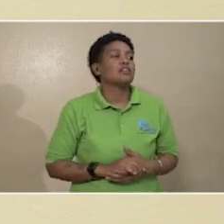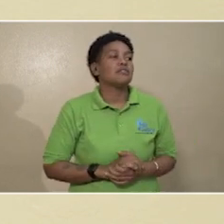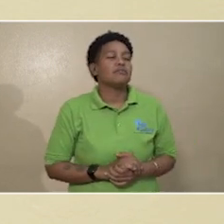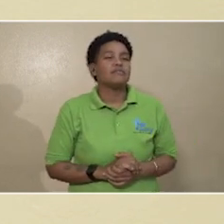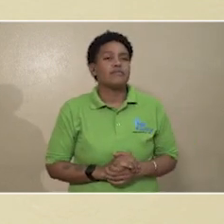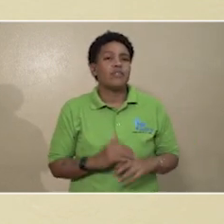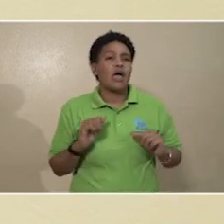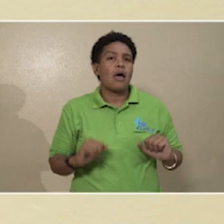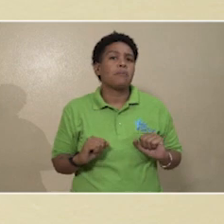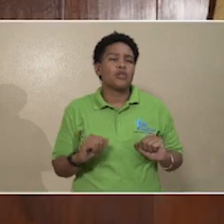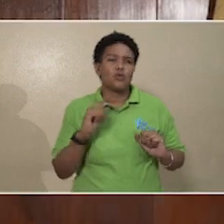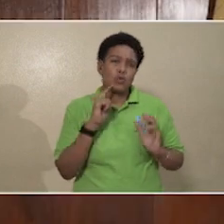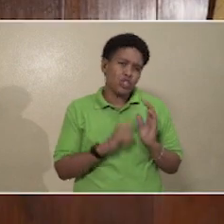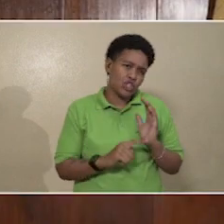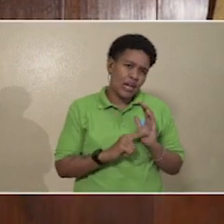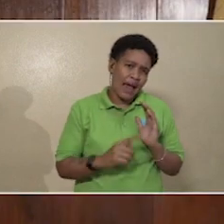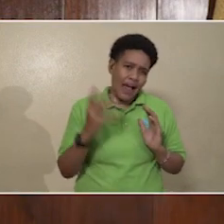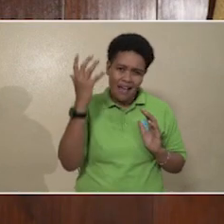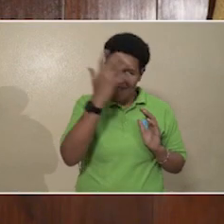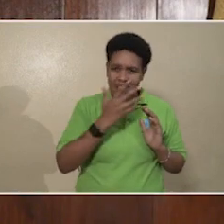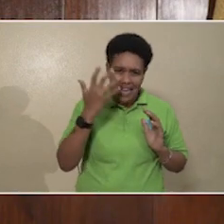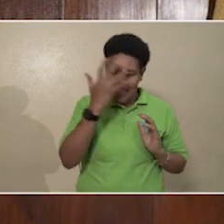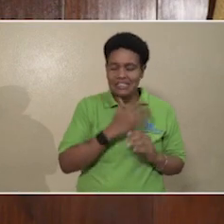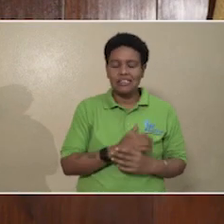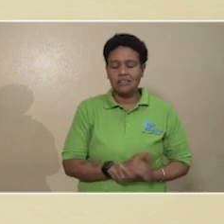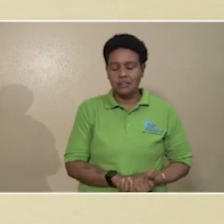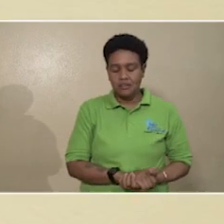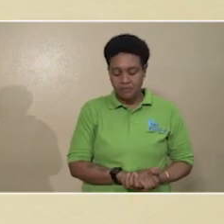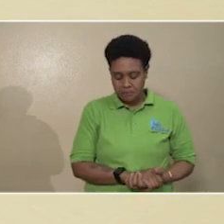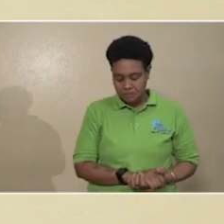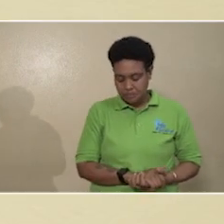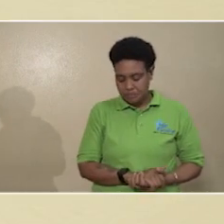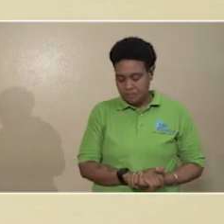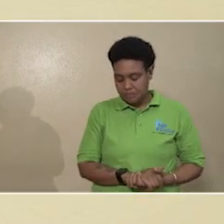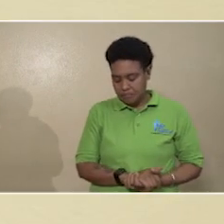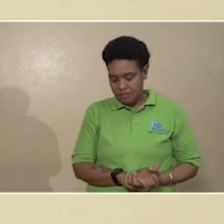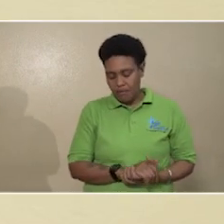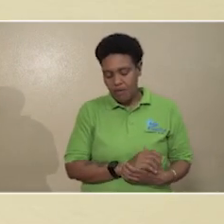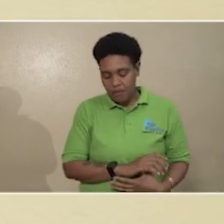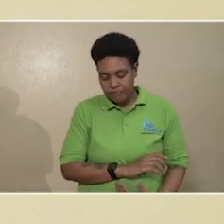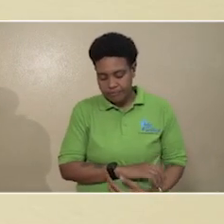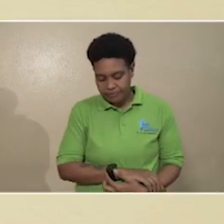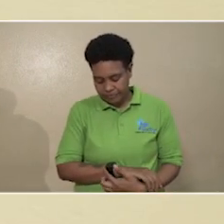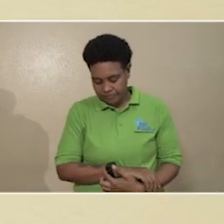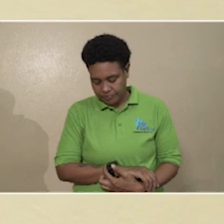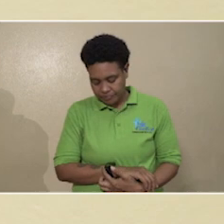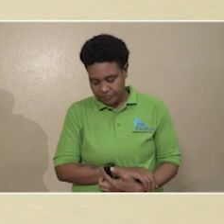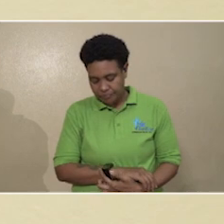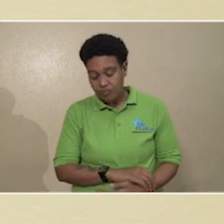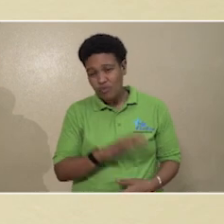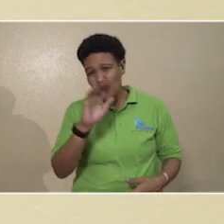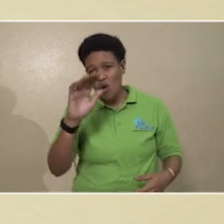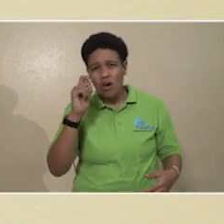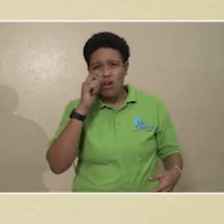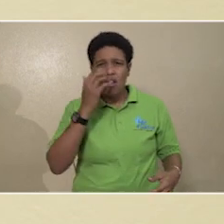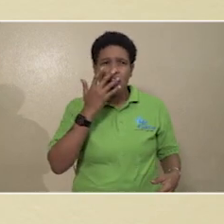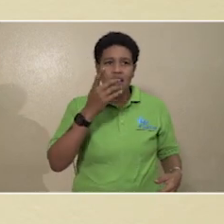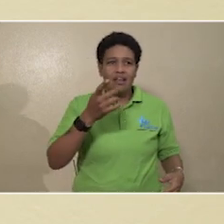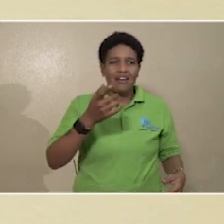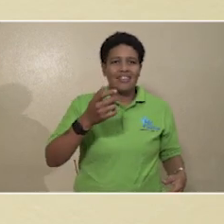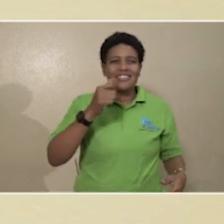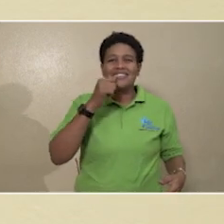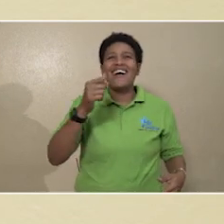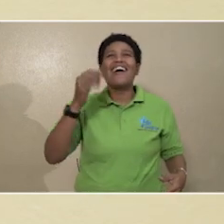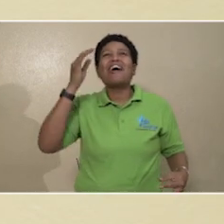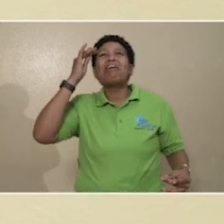the ability to check a face, your complexion is not considered significantly.